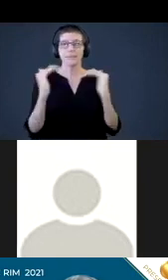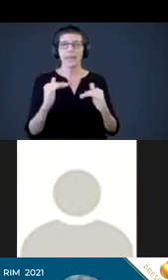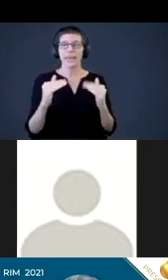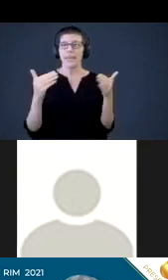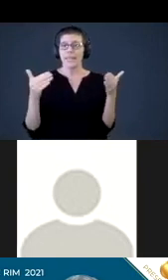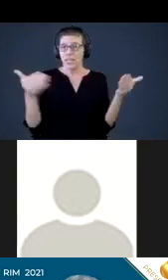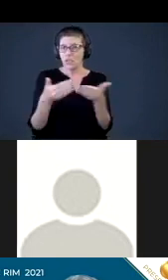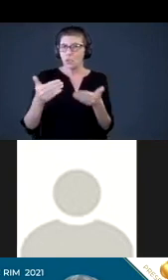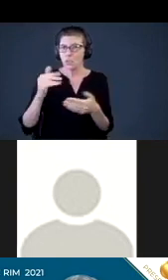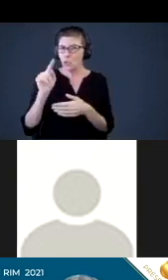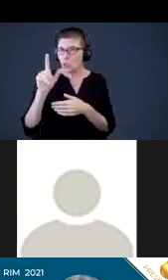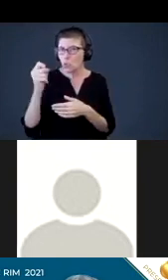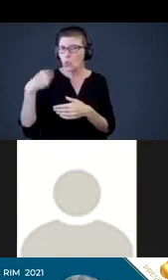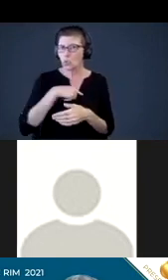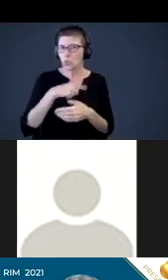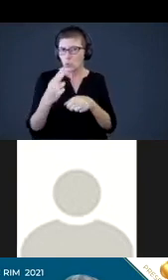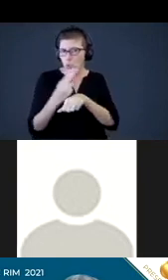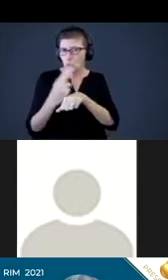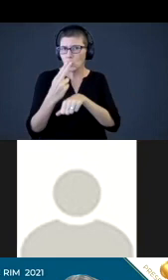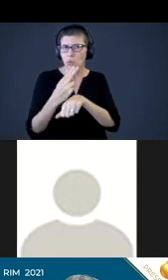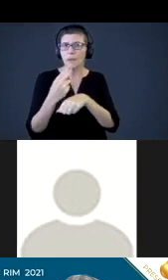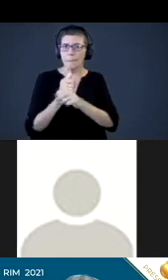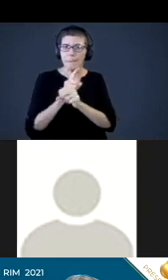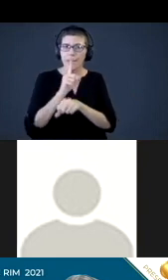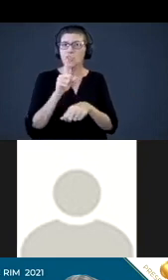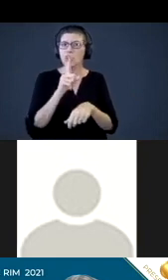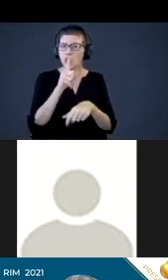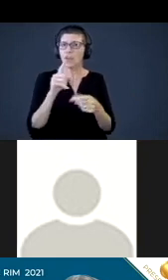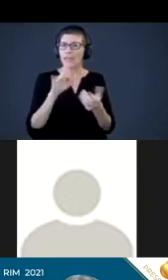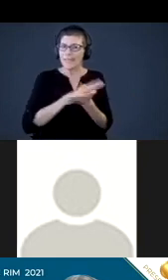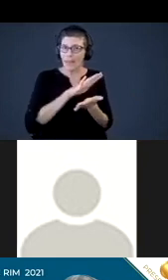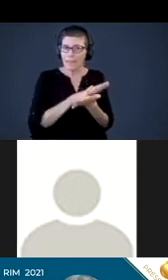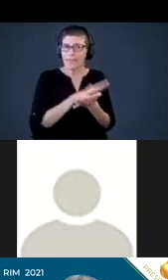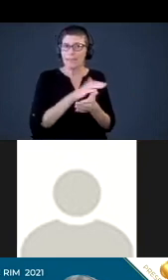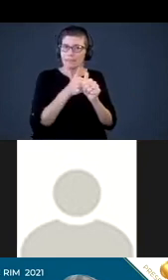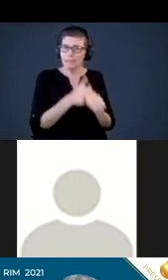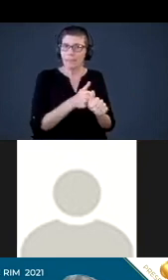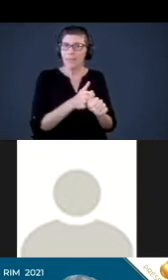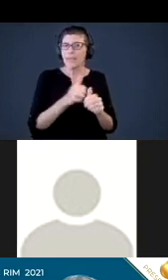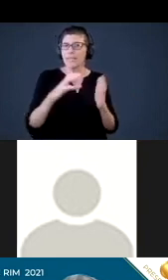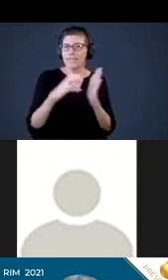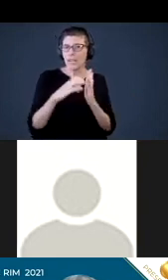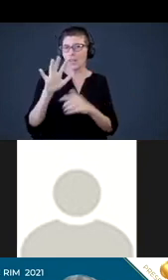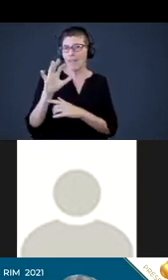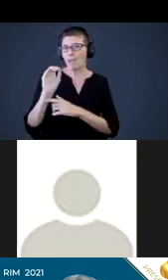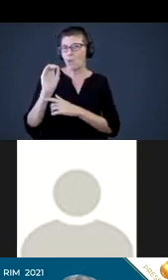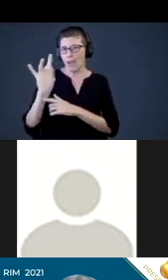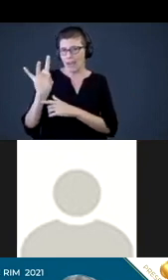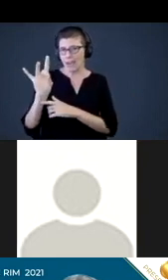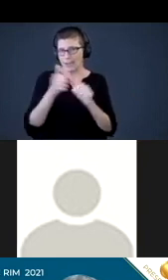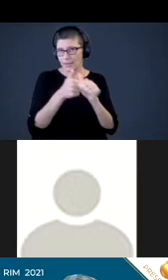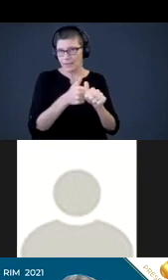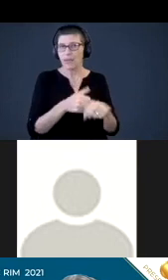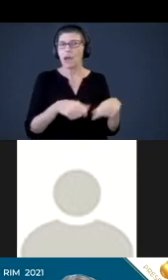uses to ensure that documents are accessible according to Section 508 compliance, and identify